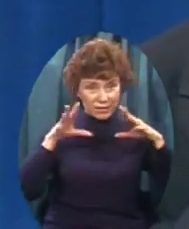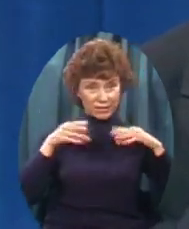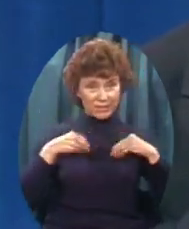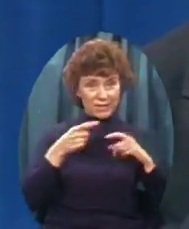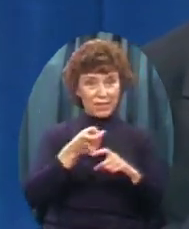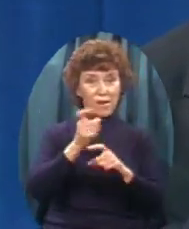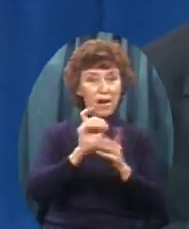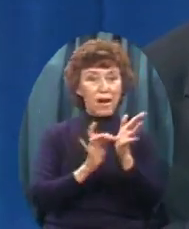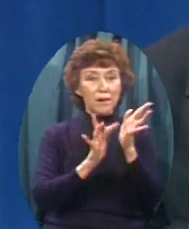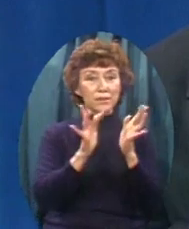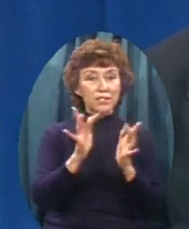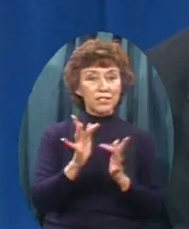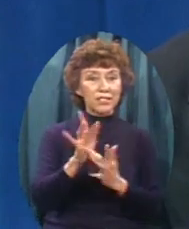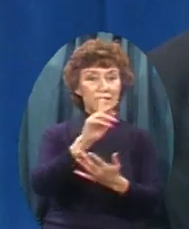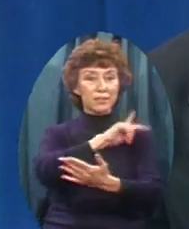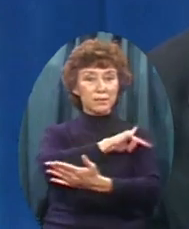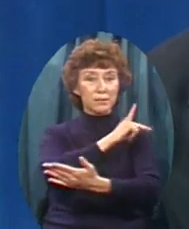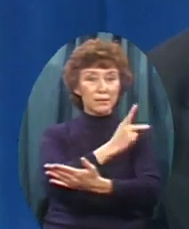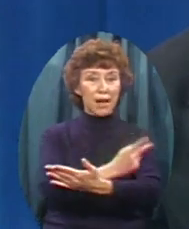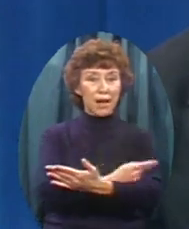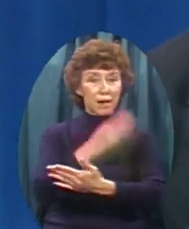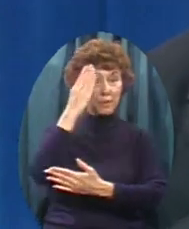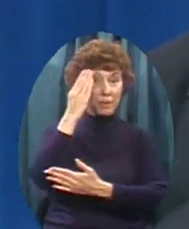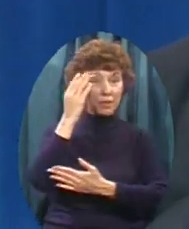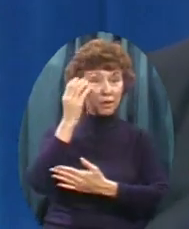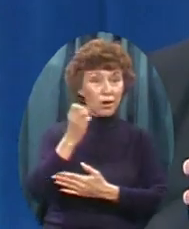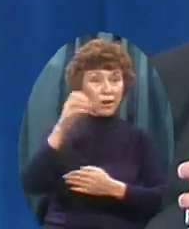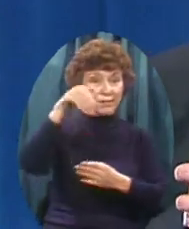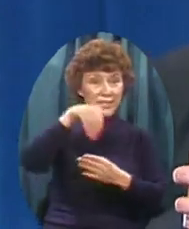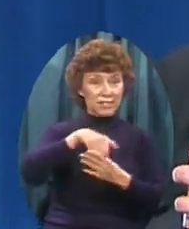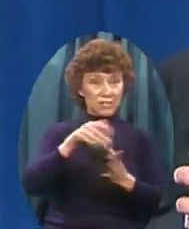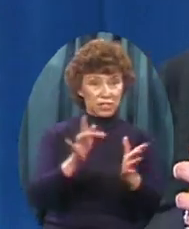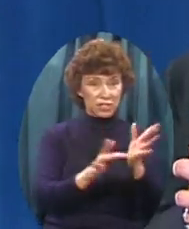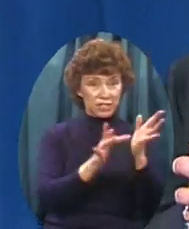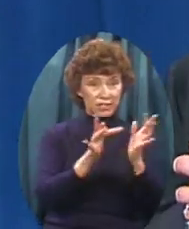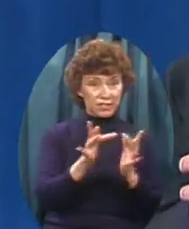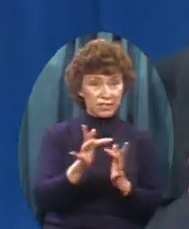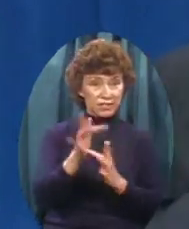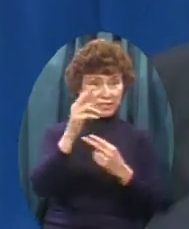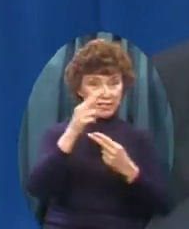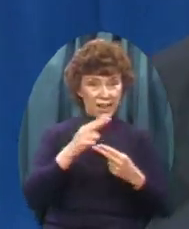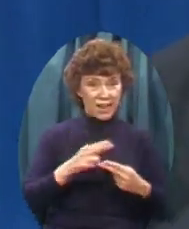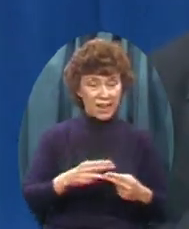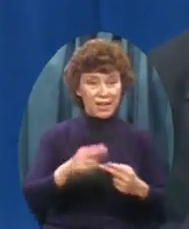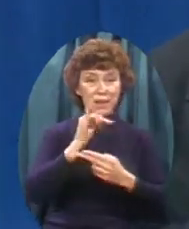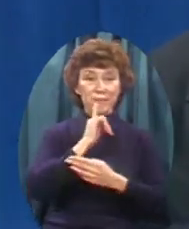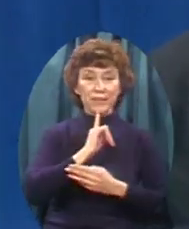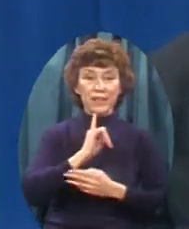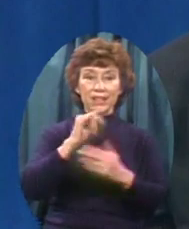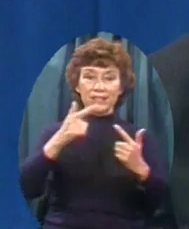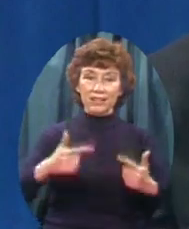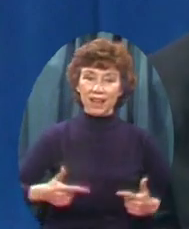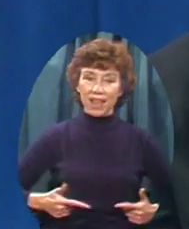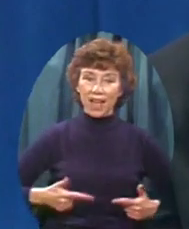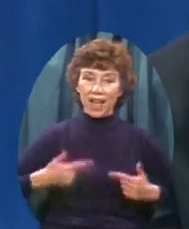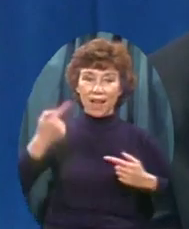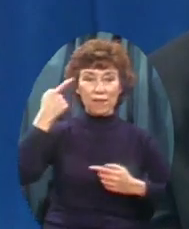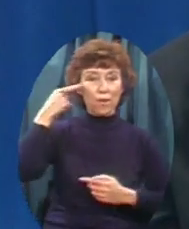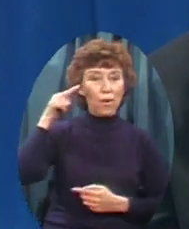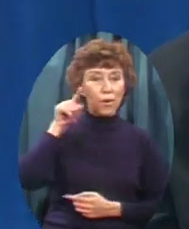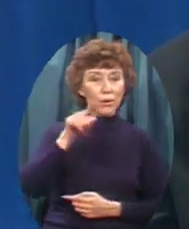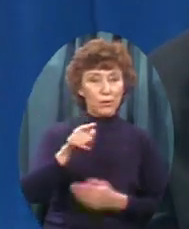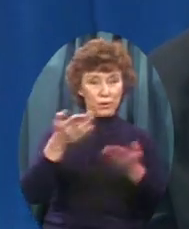him Receive Power For in Jesus' name There's life for you